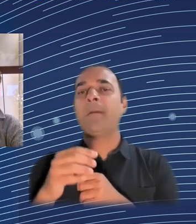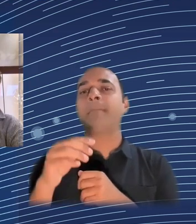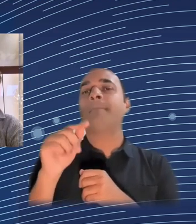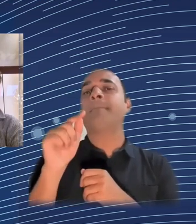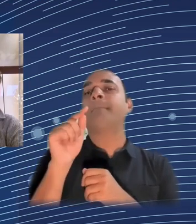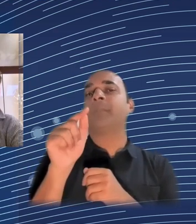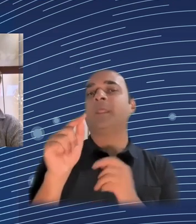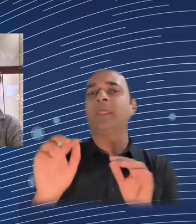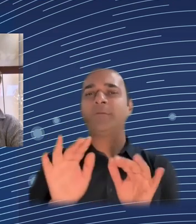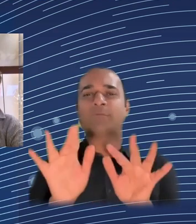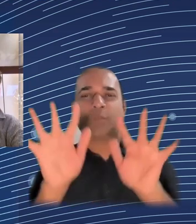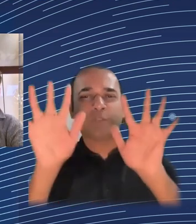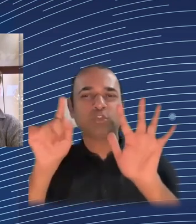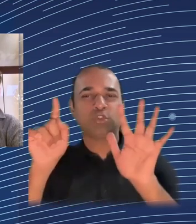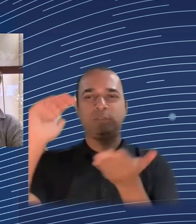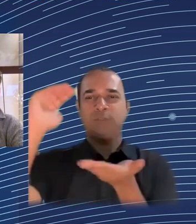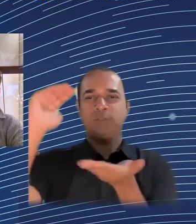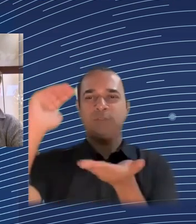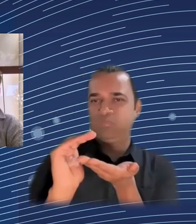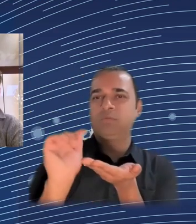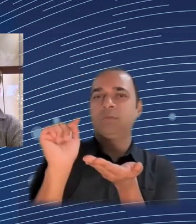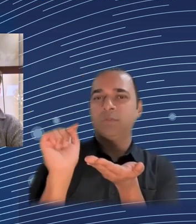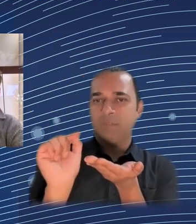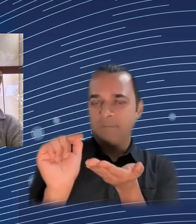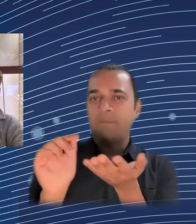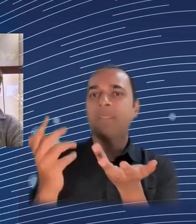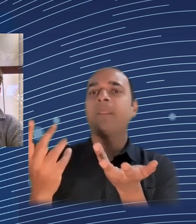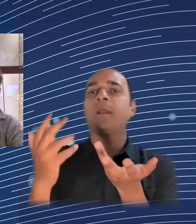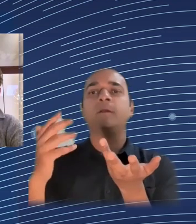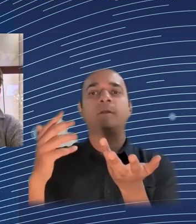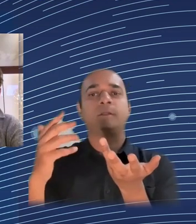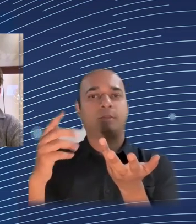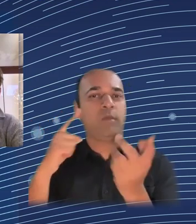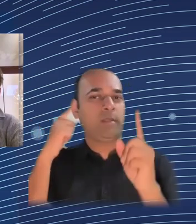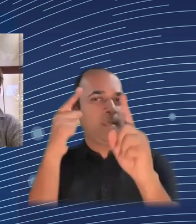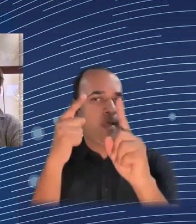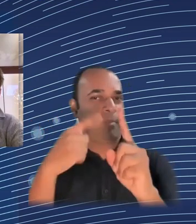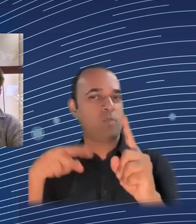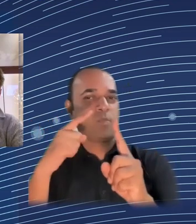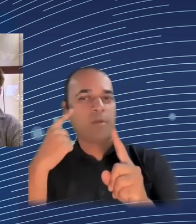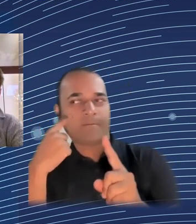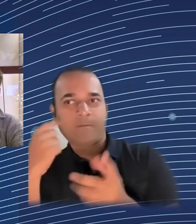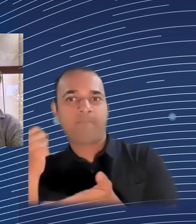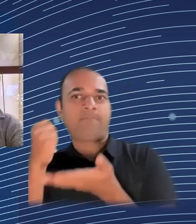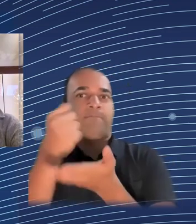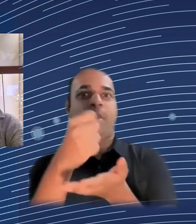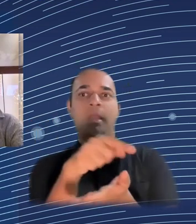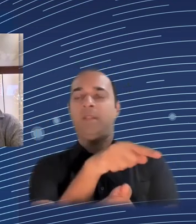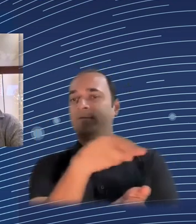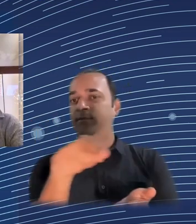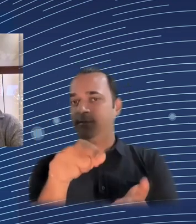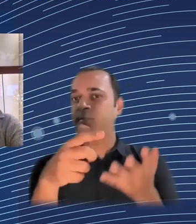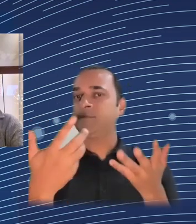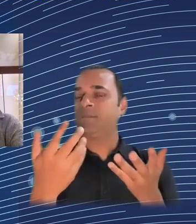Thank you very much for the very insightful presentation. My name is Marino Sammanuil Kalpakos. I'm a lawyer and a doctoral